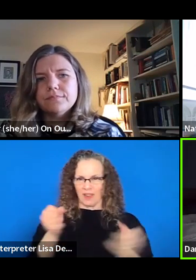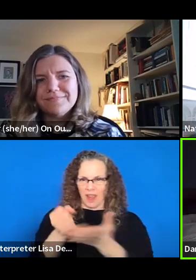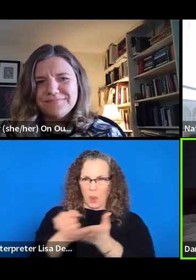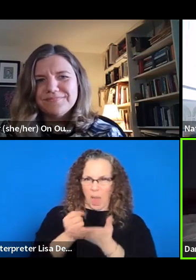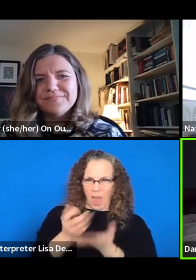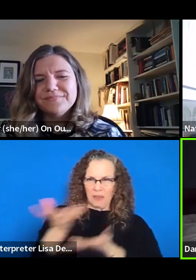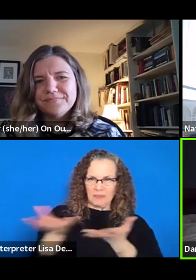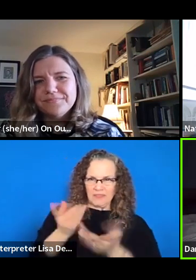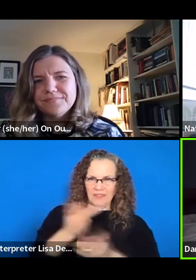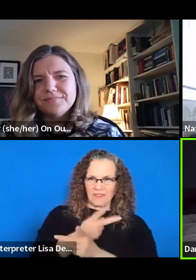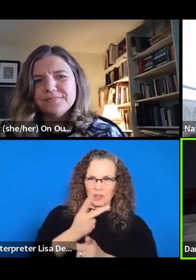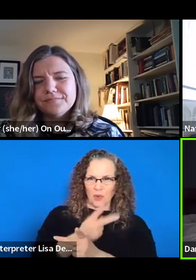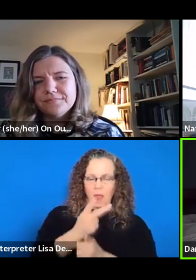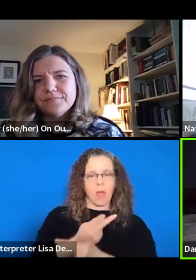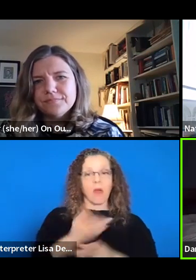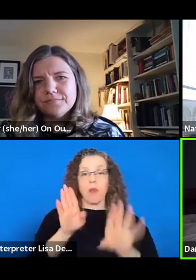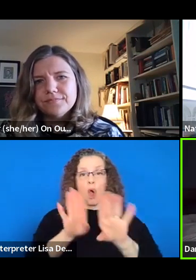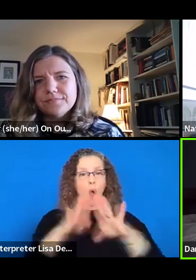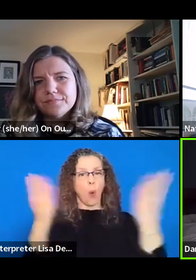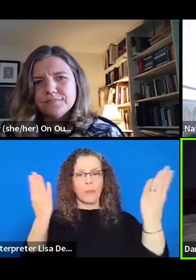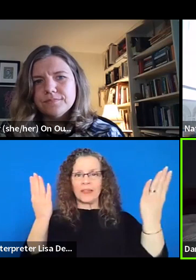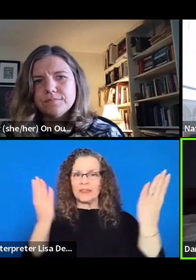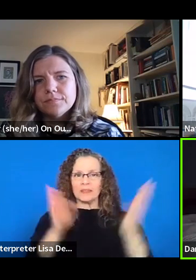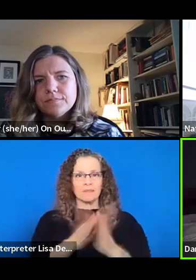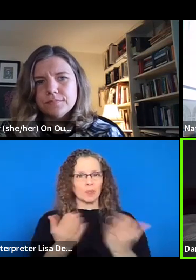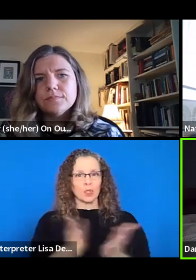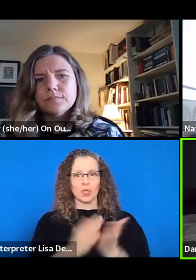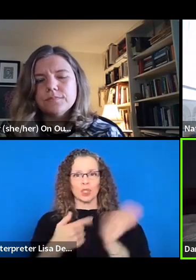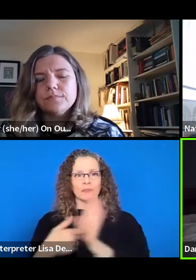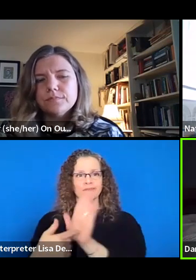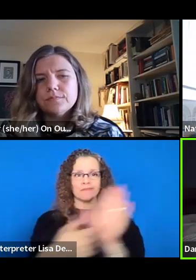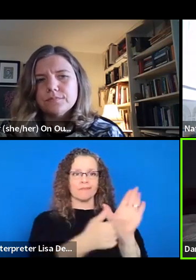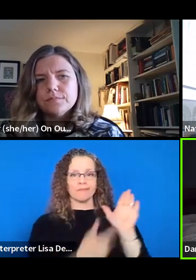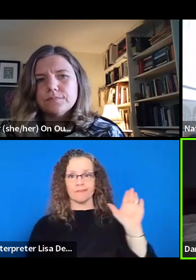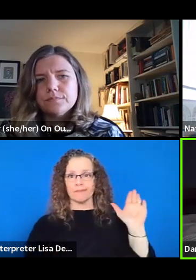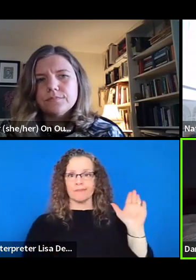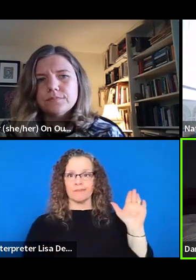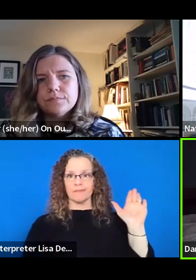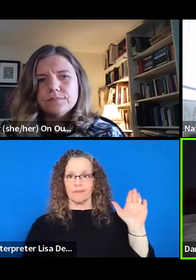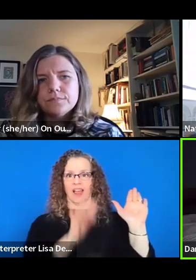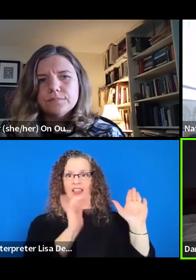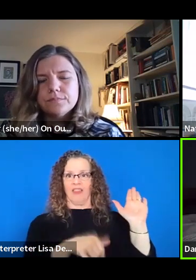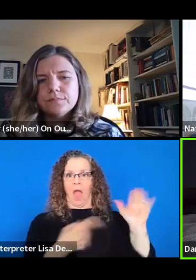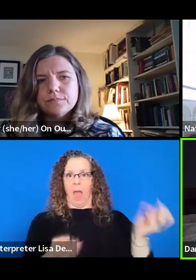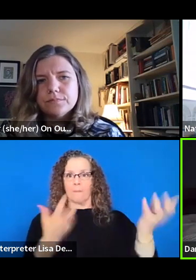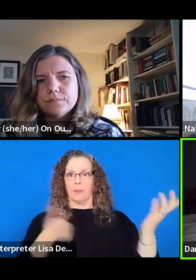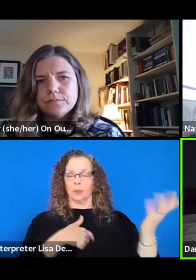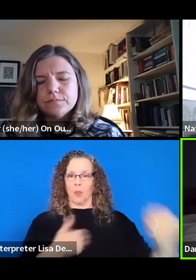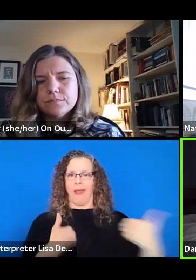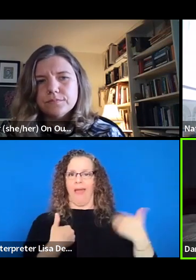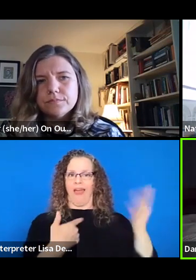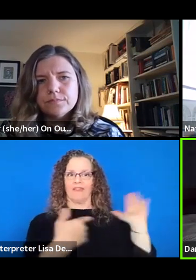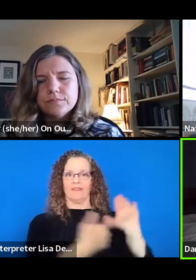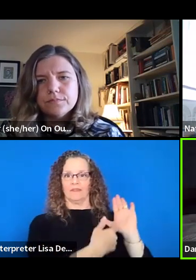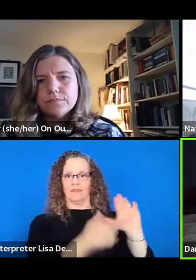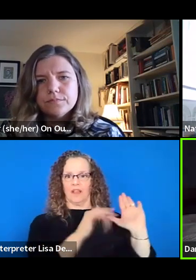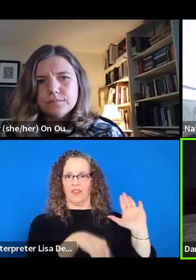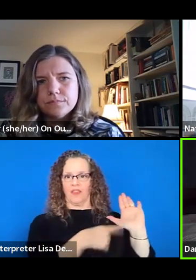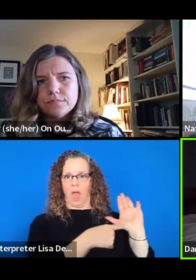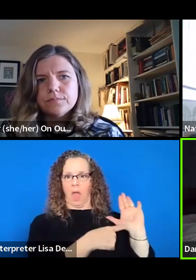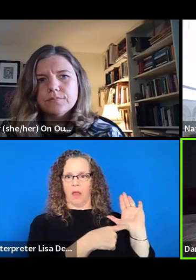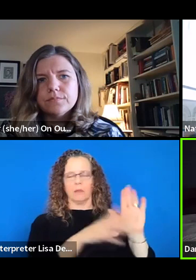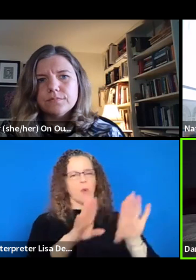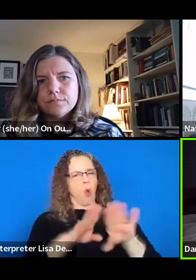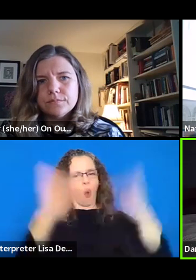practices with all of our staff, letting everybody know how much money there is and where that money is going and like walking them through that,